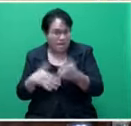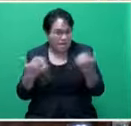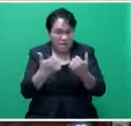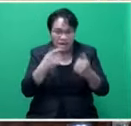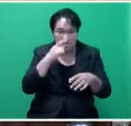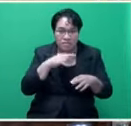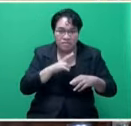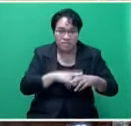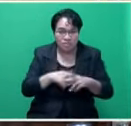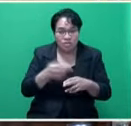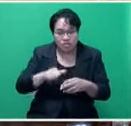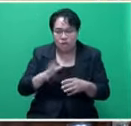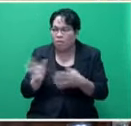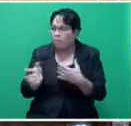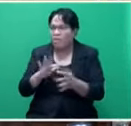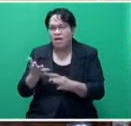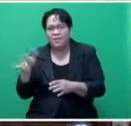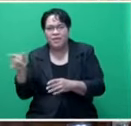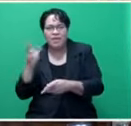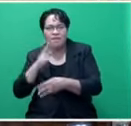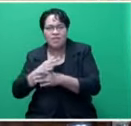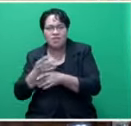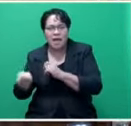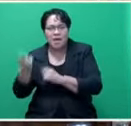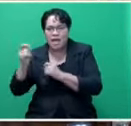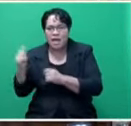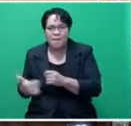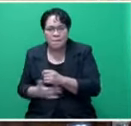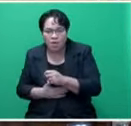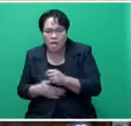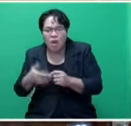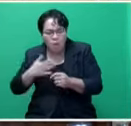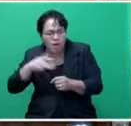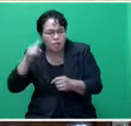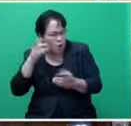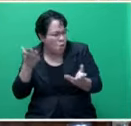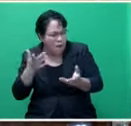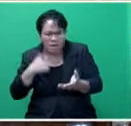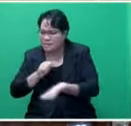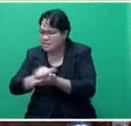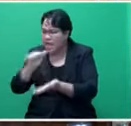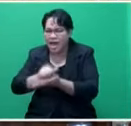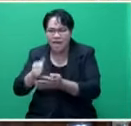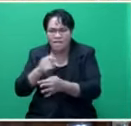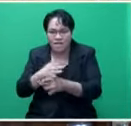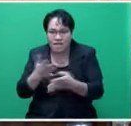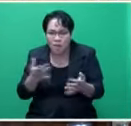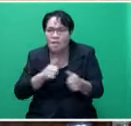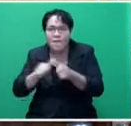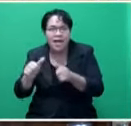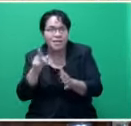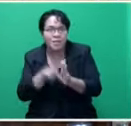Whether it's a fisherman who has caught fish in the morning and wants to know where he should sell his fish, where will he get the best price